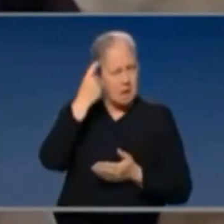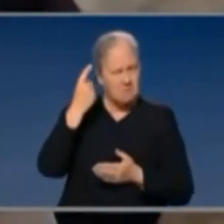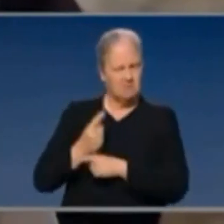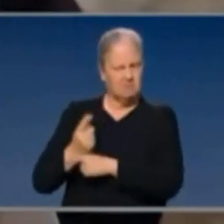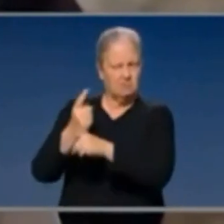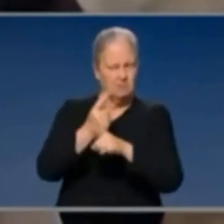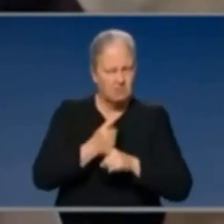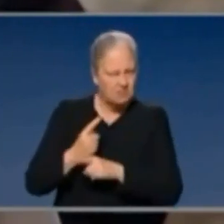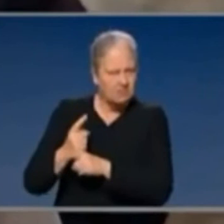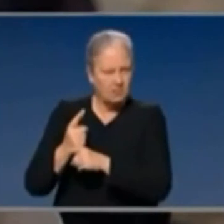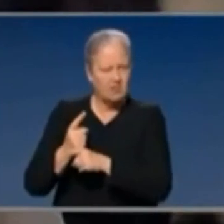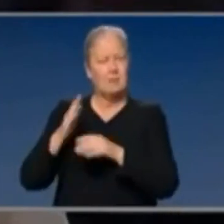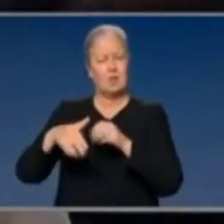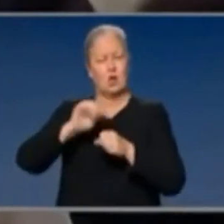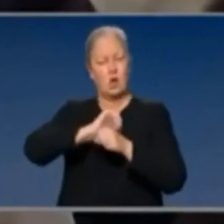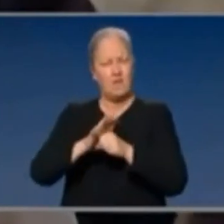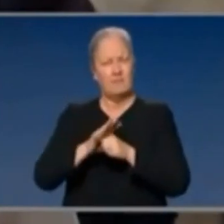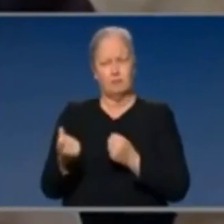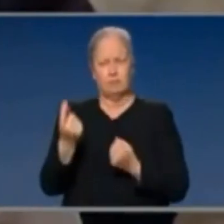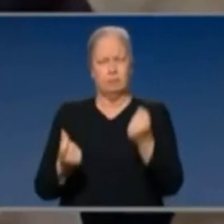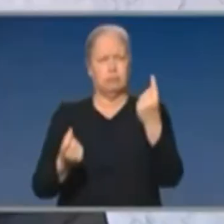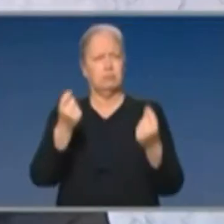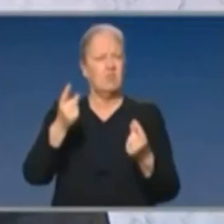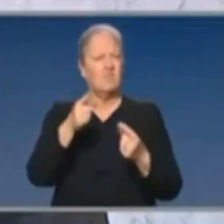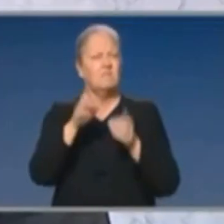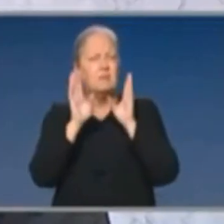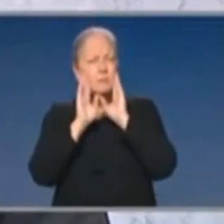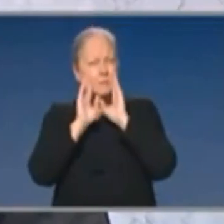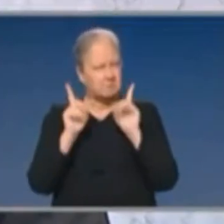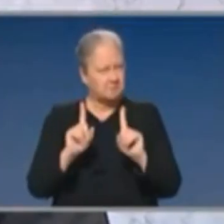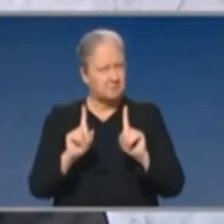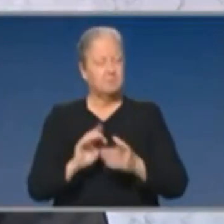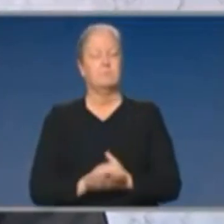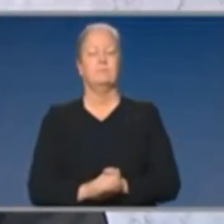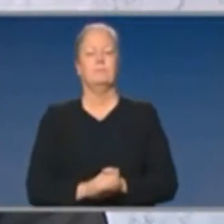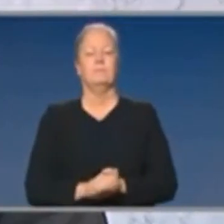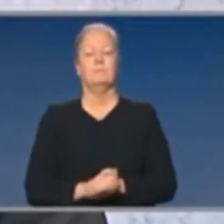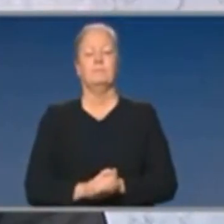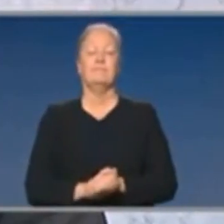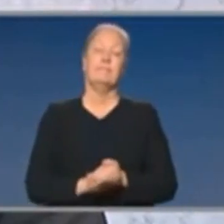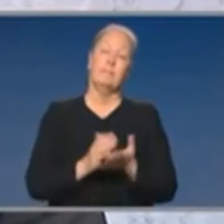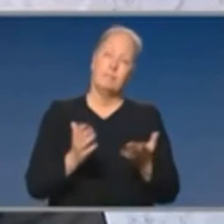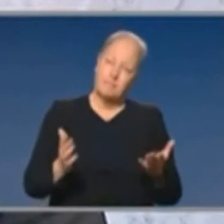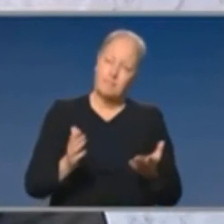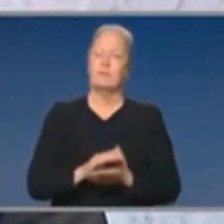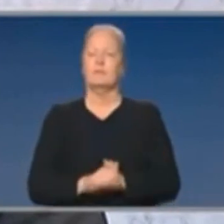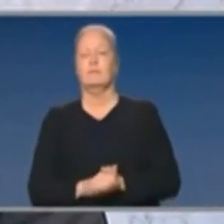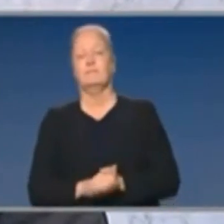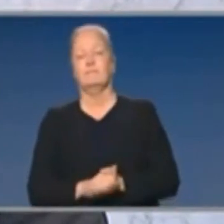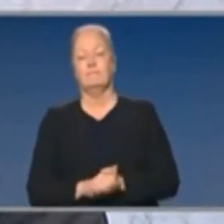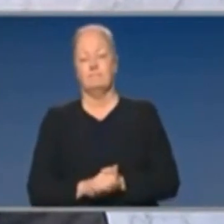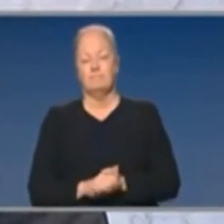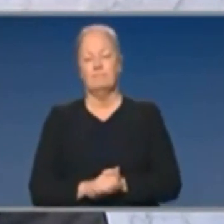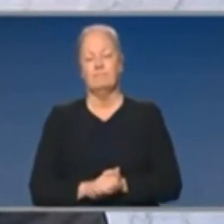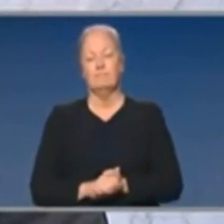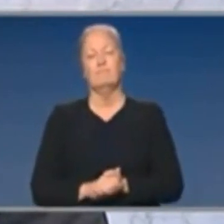relating to the pandemic we've seen on Facebook? I've been supporting, obviously, the work that has